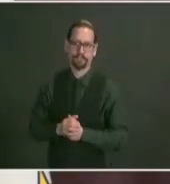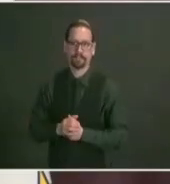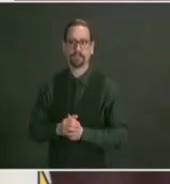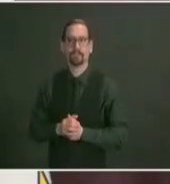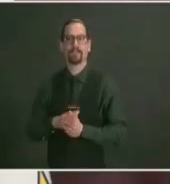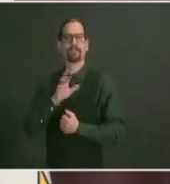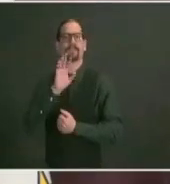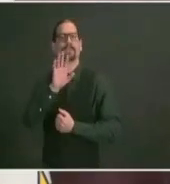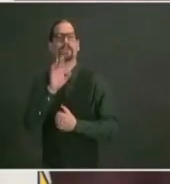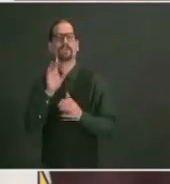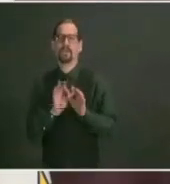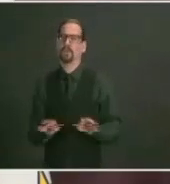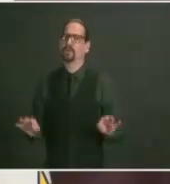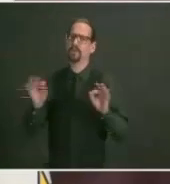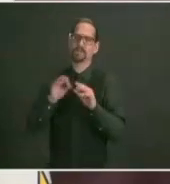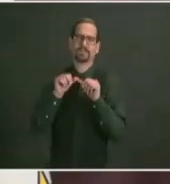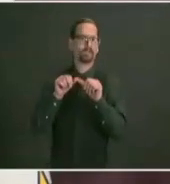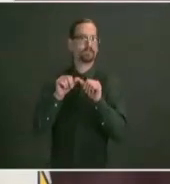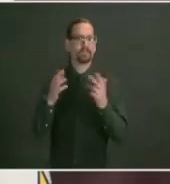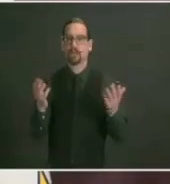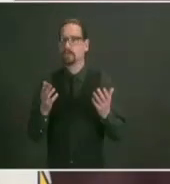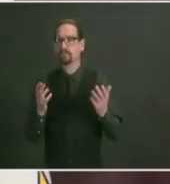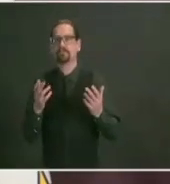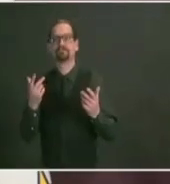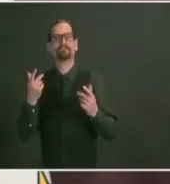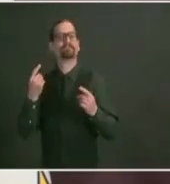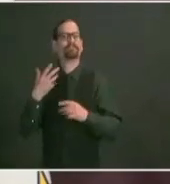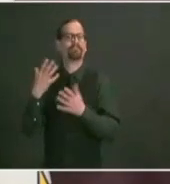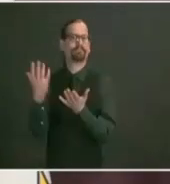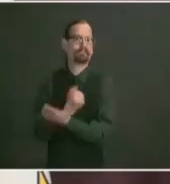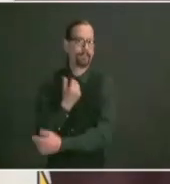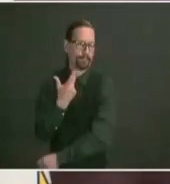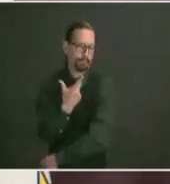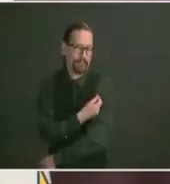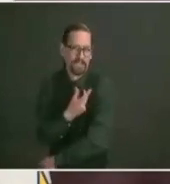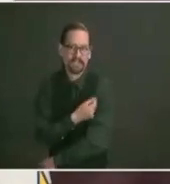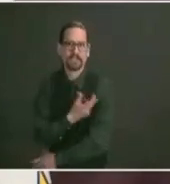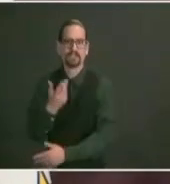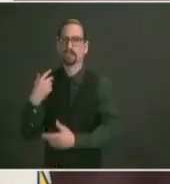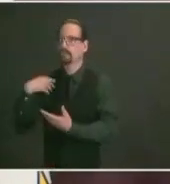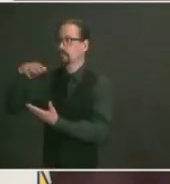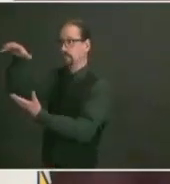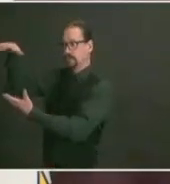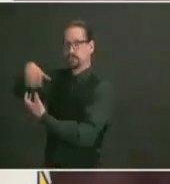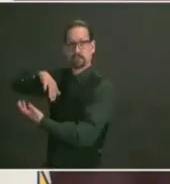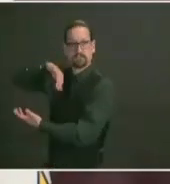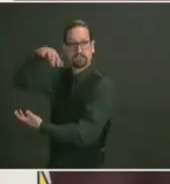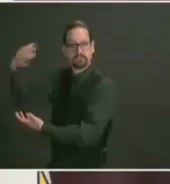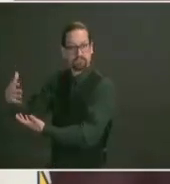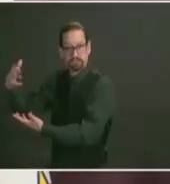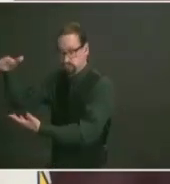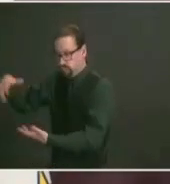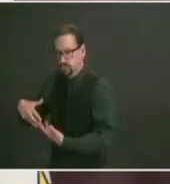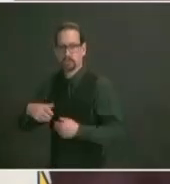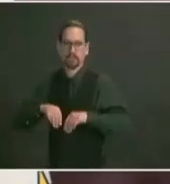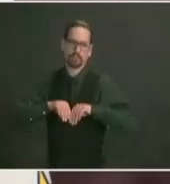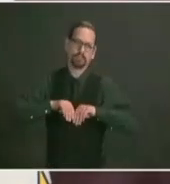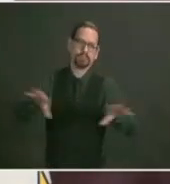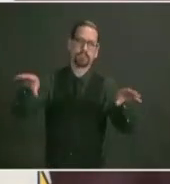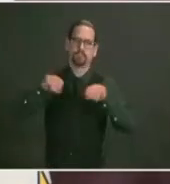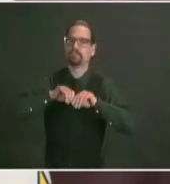our concerns with the variant up against as well as the testing and treatment that we know is important